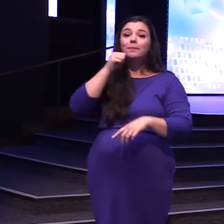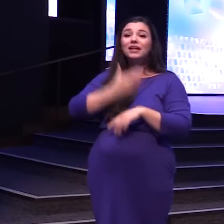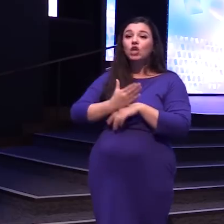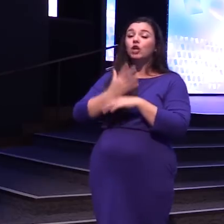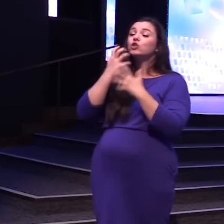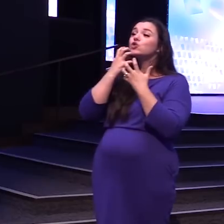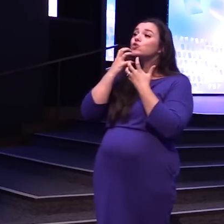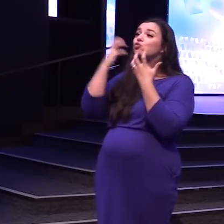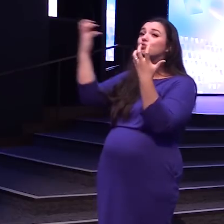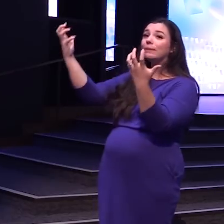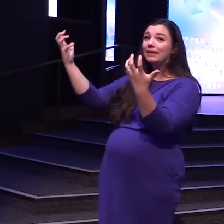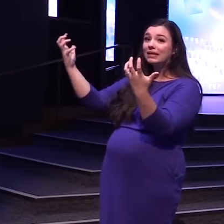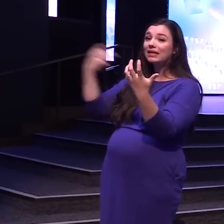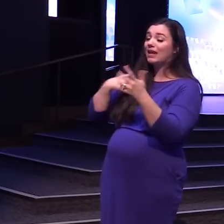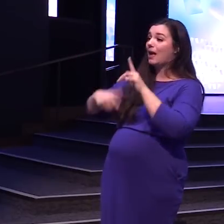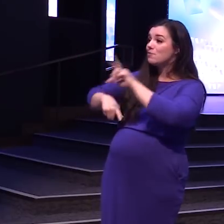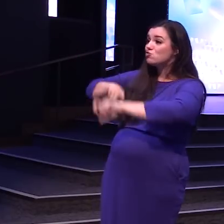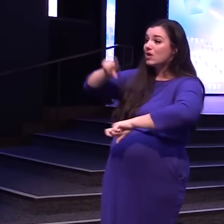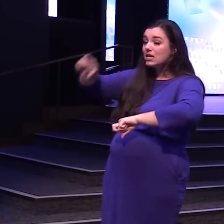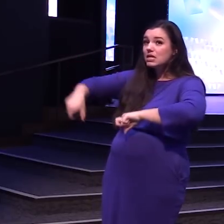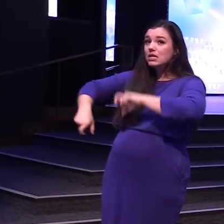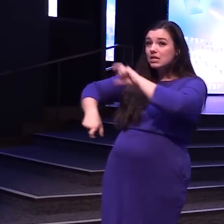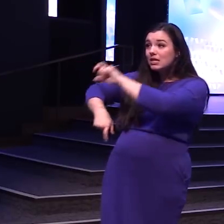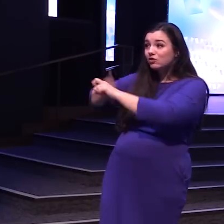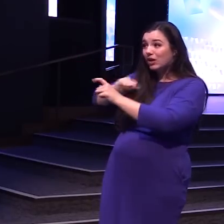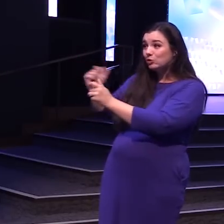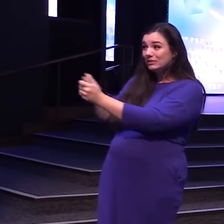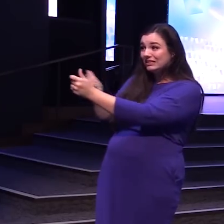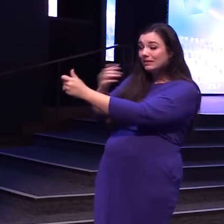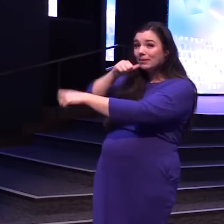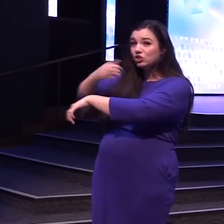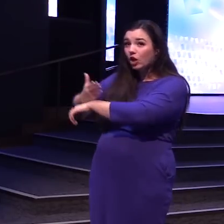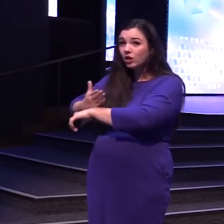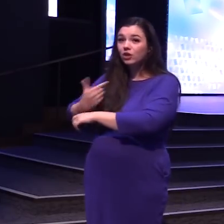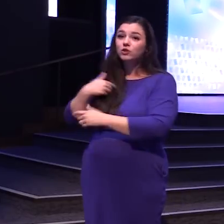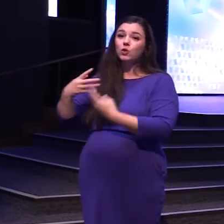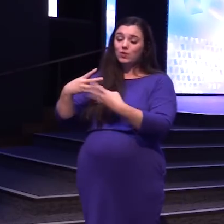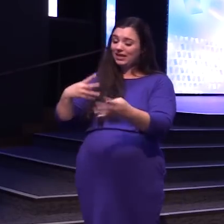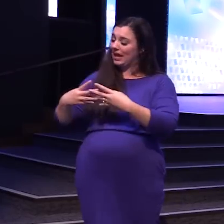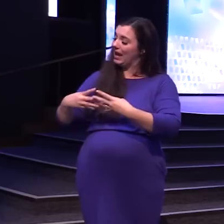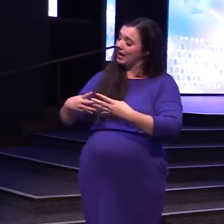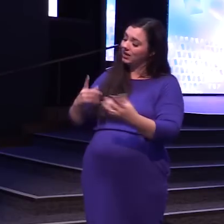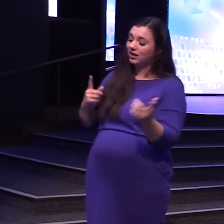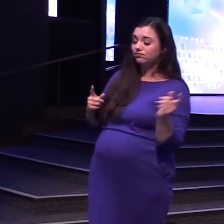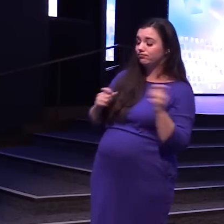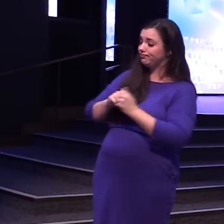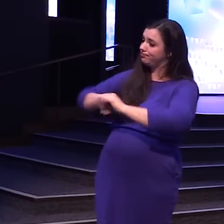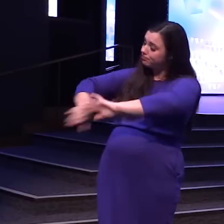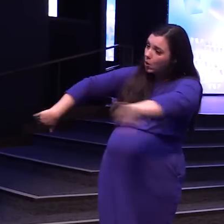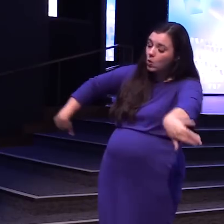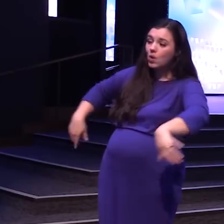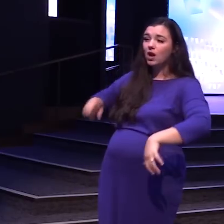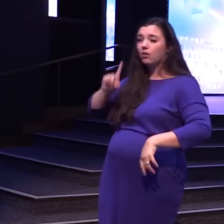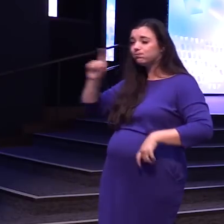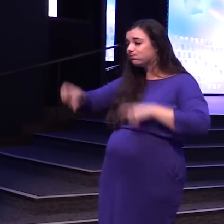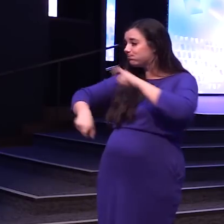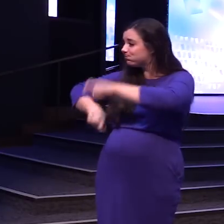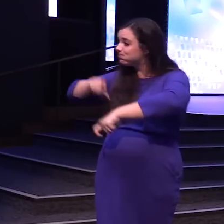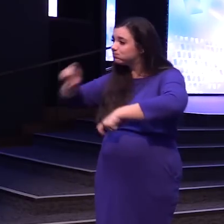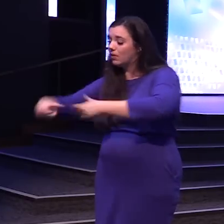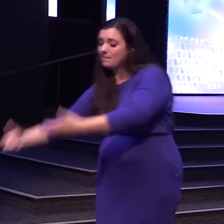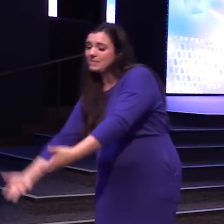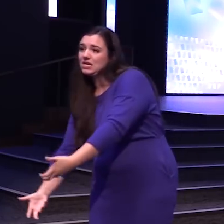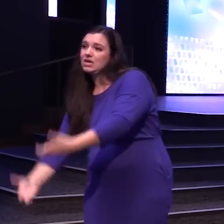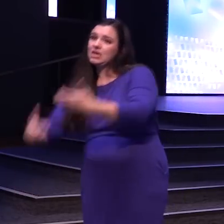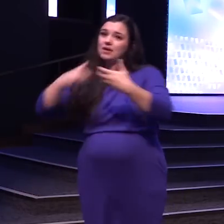Is screaming I am running So I like Bust through the gate Run to her I like Run up to her Pick